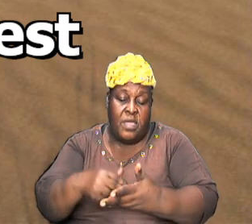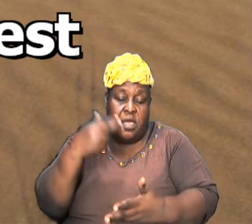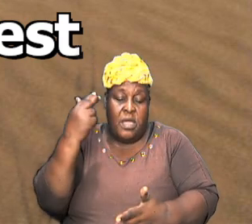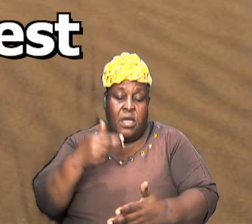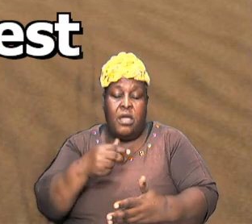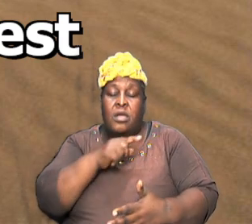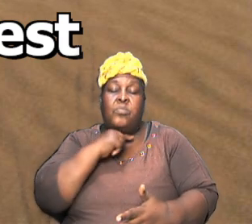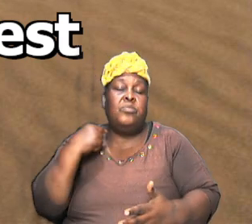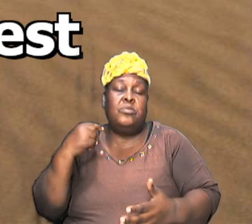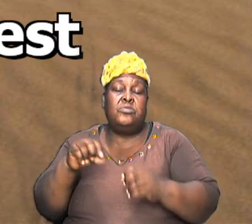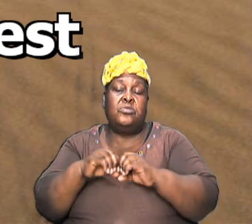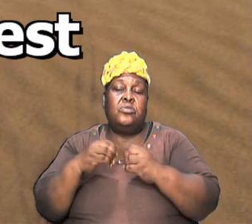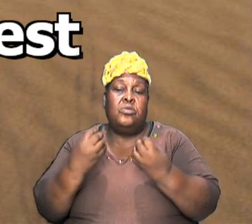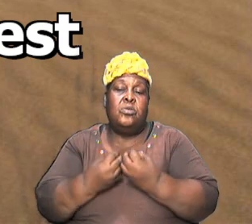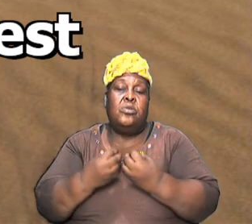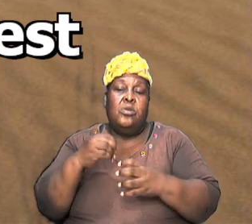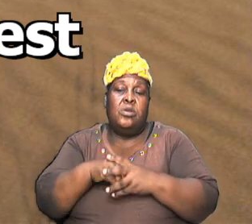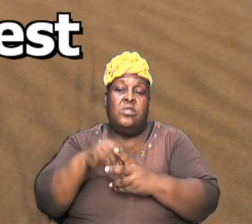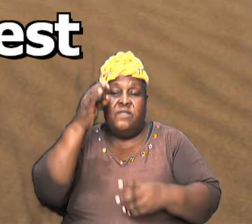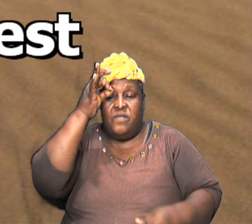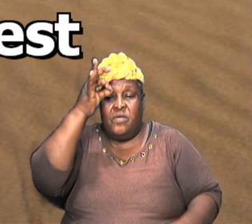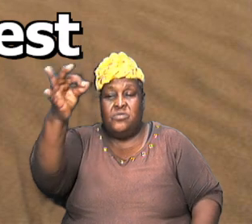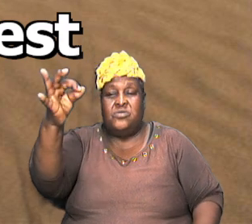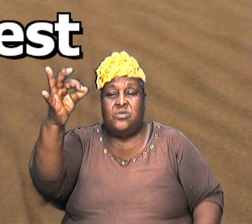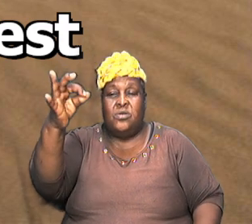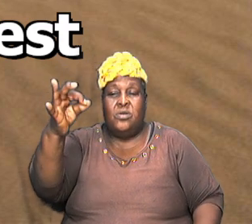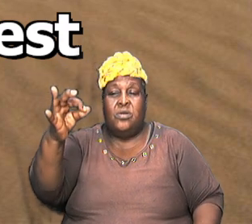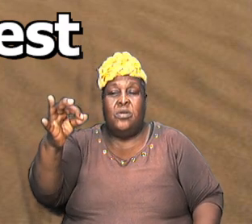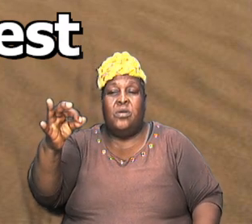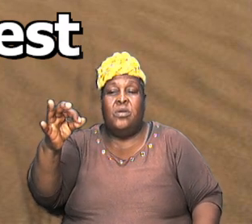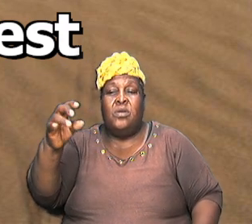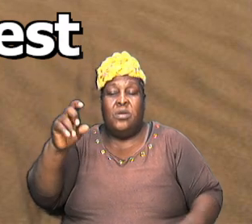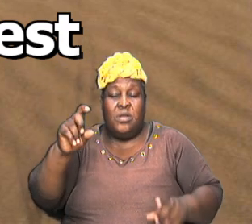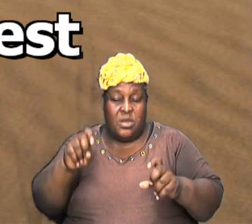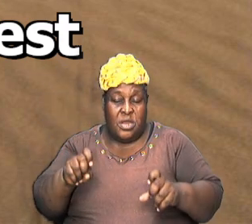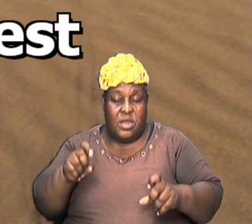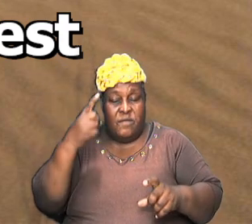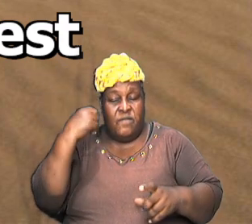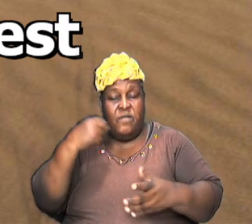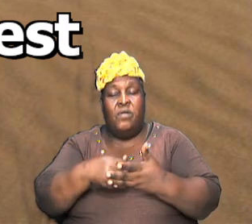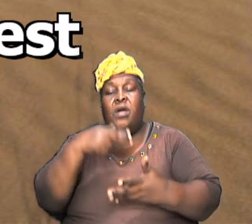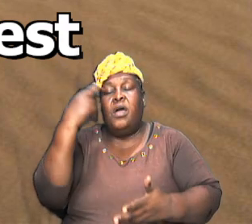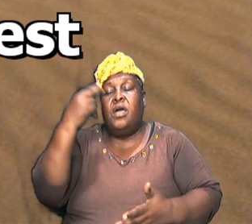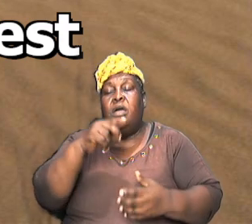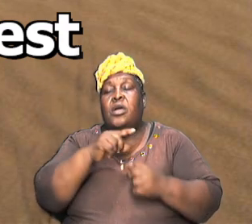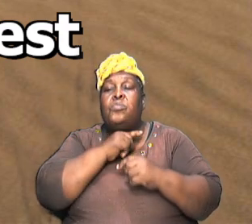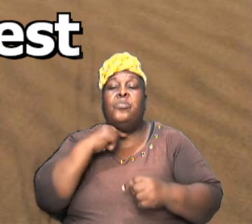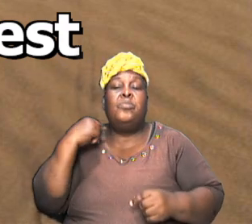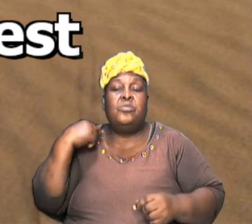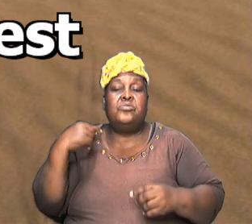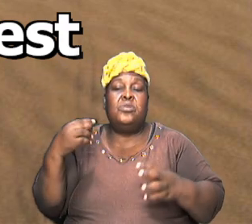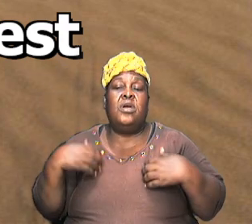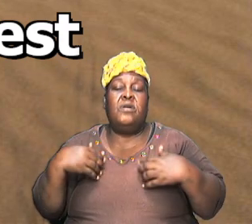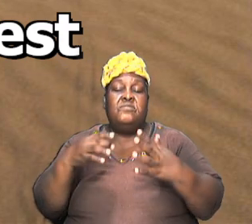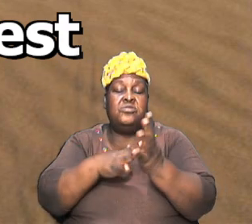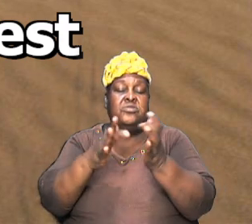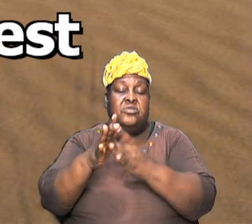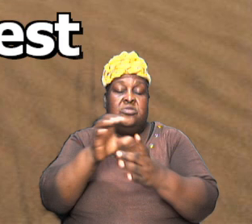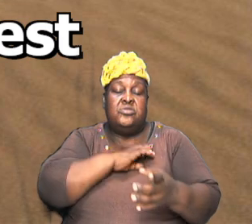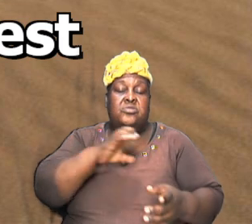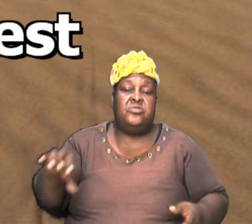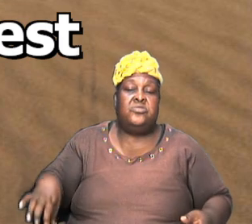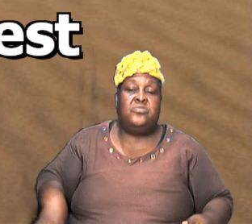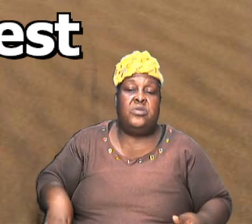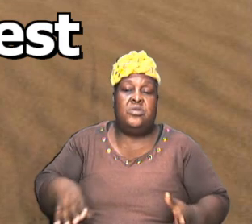signifying that in the future we will have need for a high priest who was to come who would have been jesus christ notice